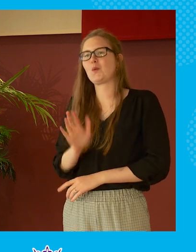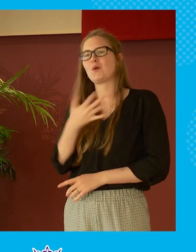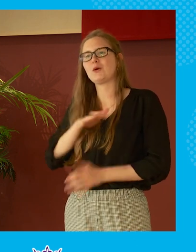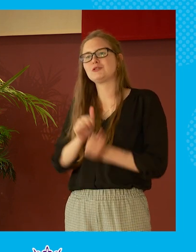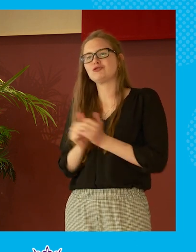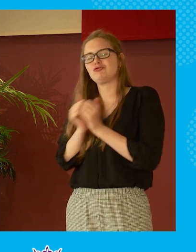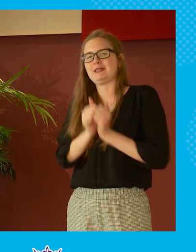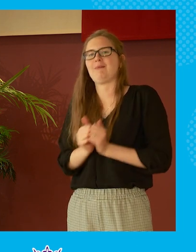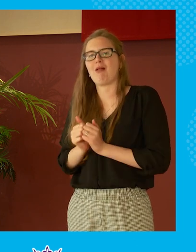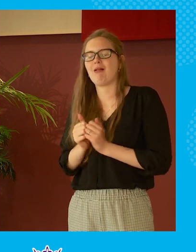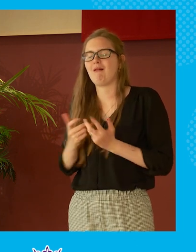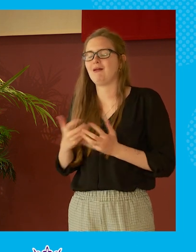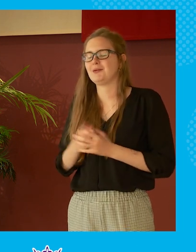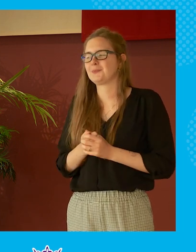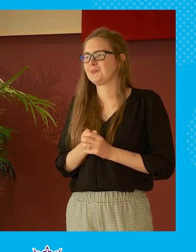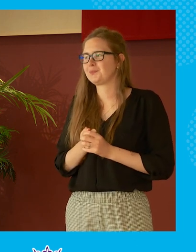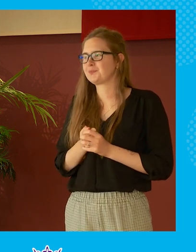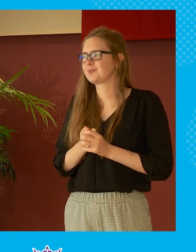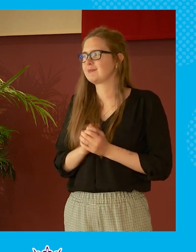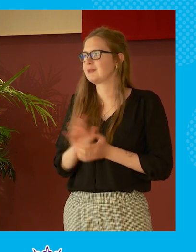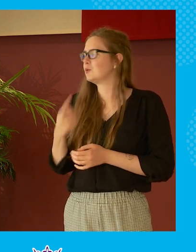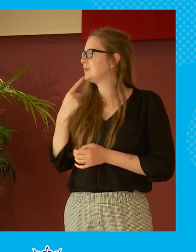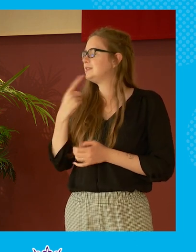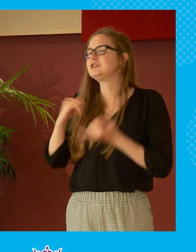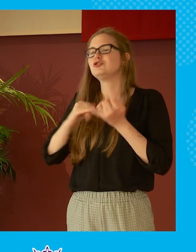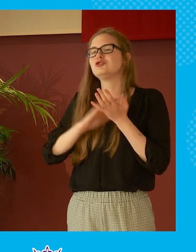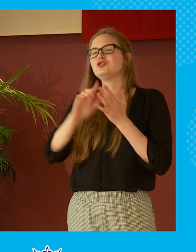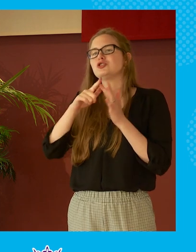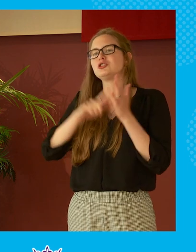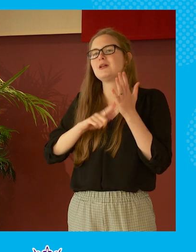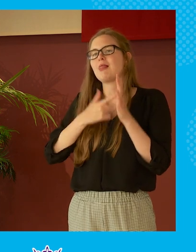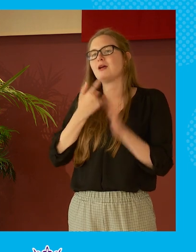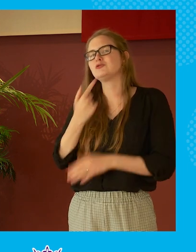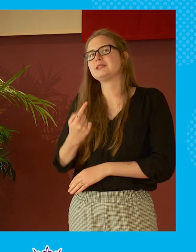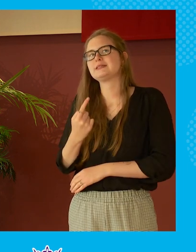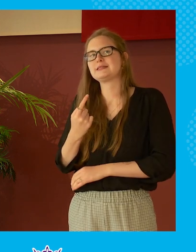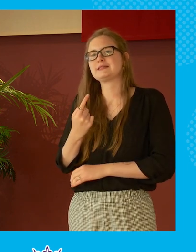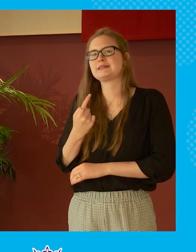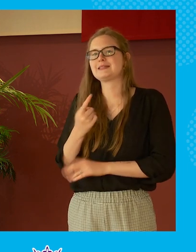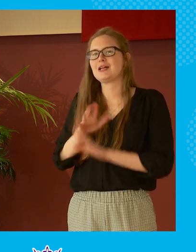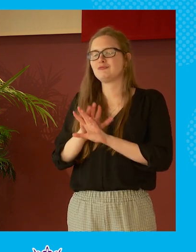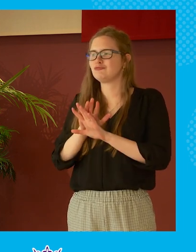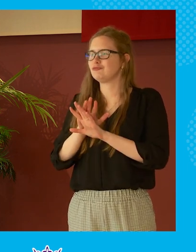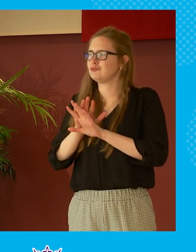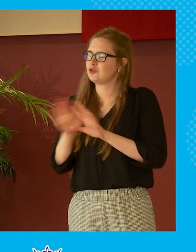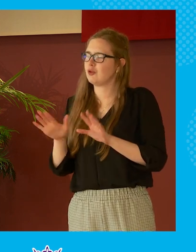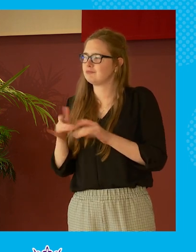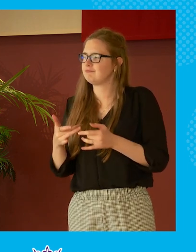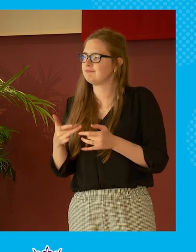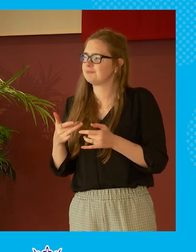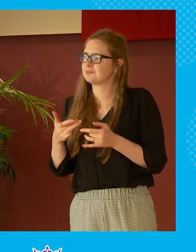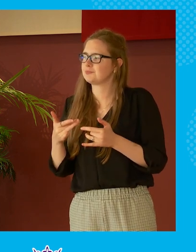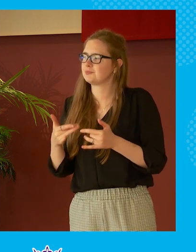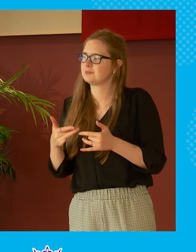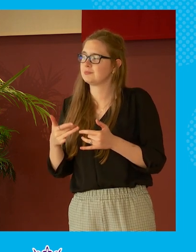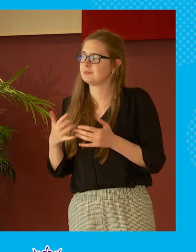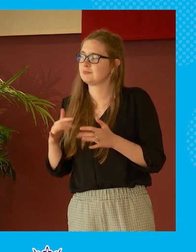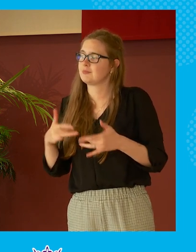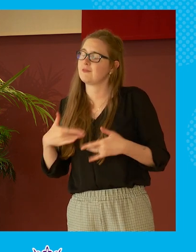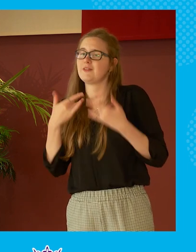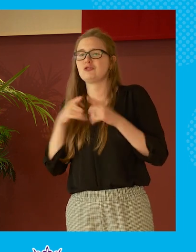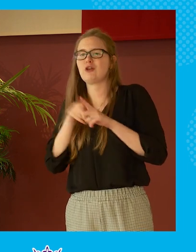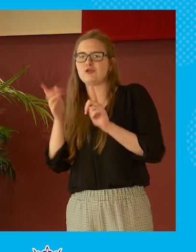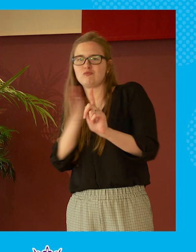one or other but i suppose it is you were saying sheila about just people not a sense that there is an effort to